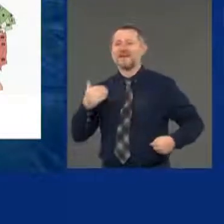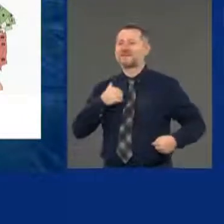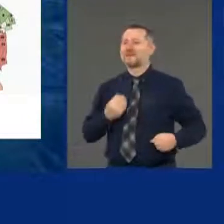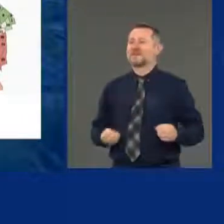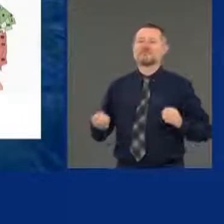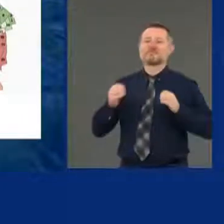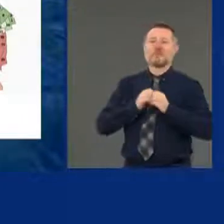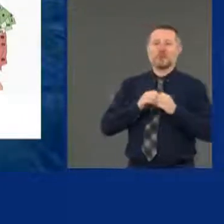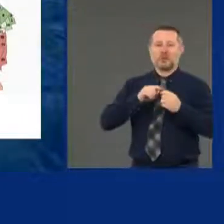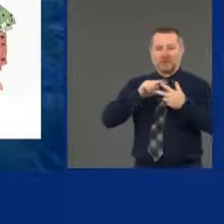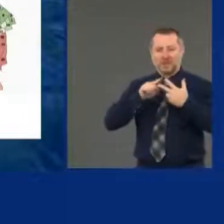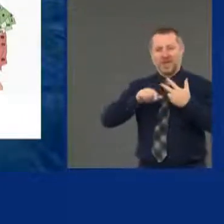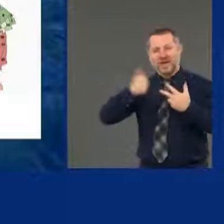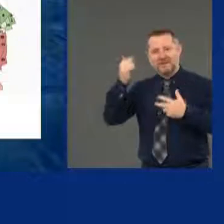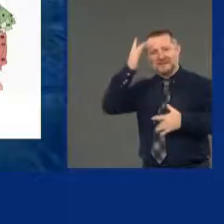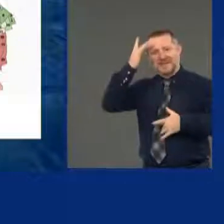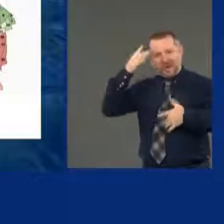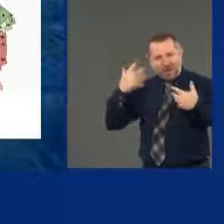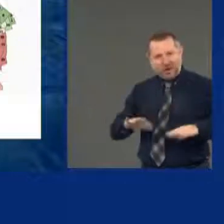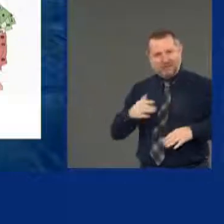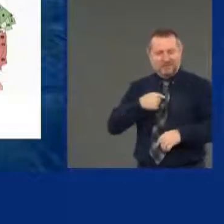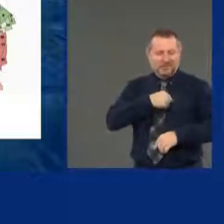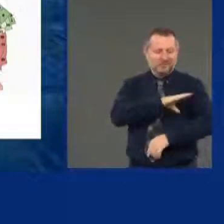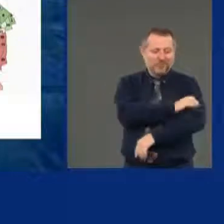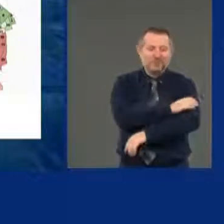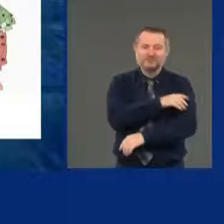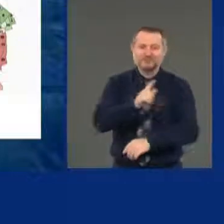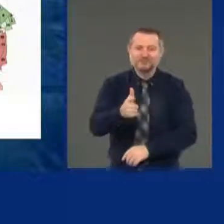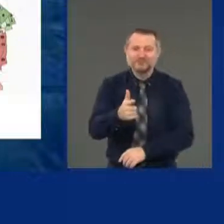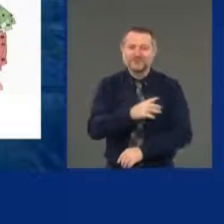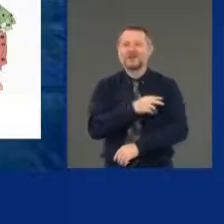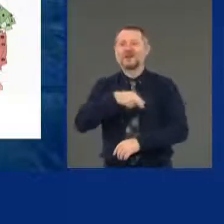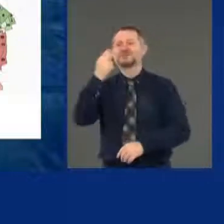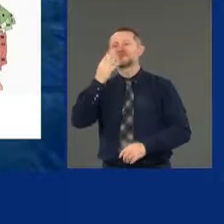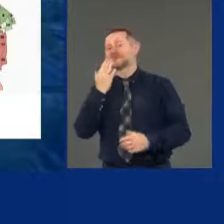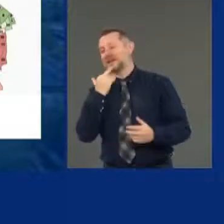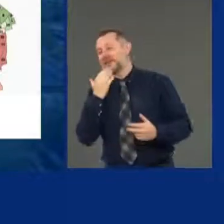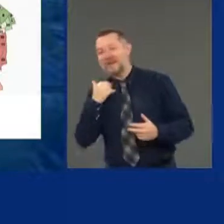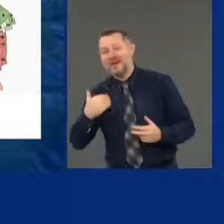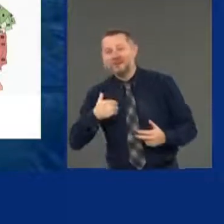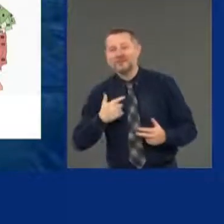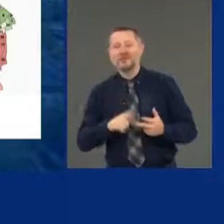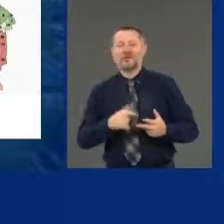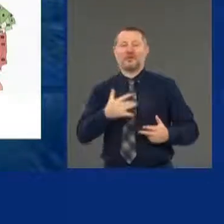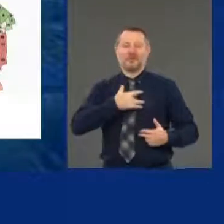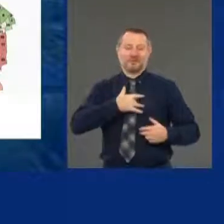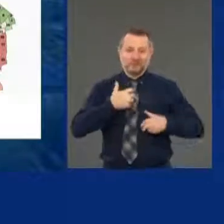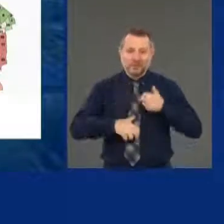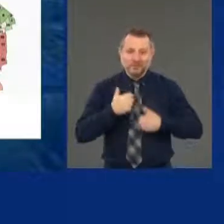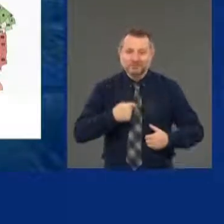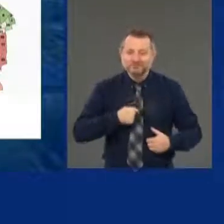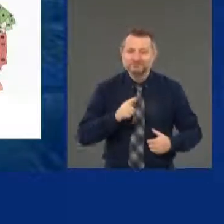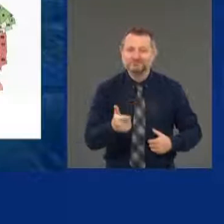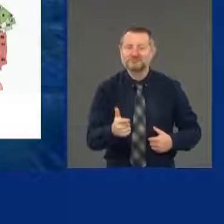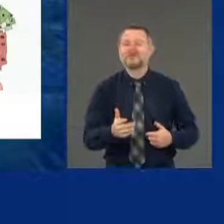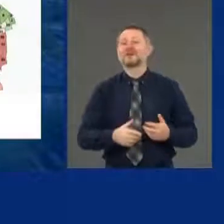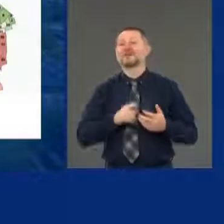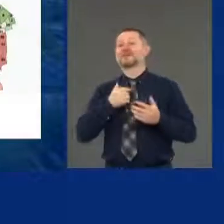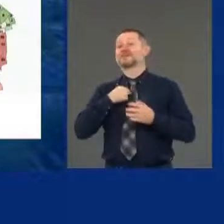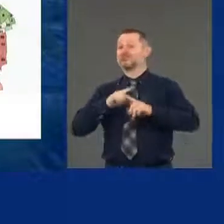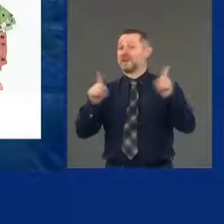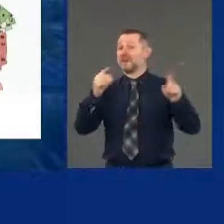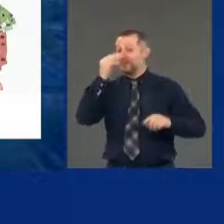illnesses, hypertension, diabetes, heart disease. But we are attacking these hot spots.